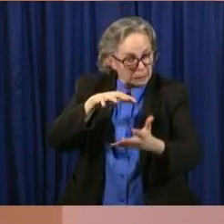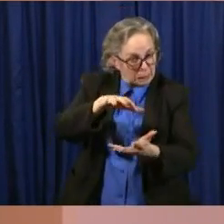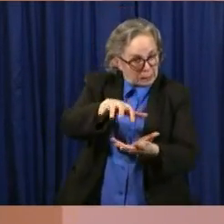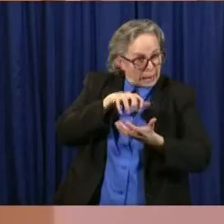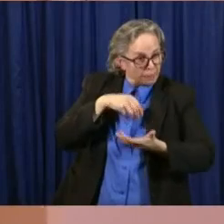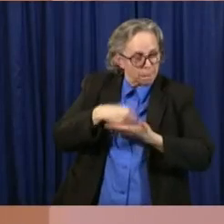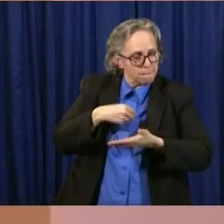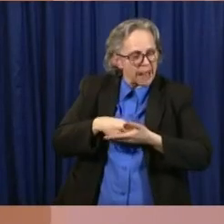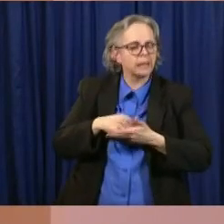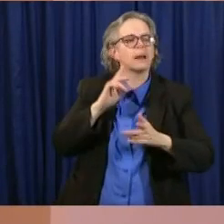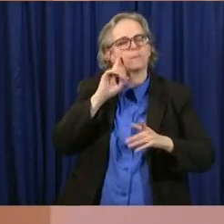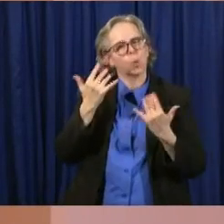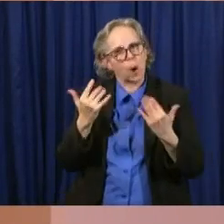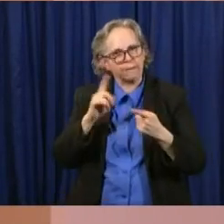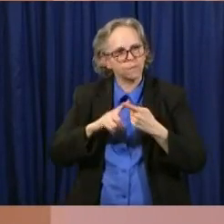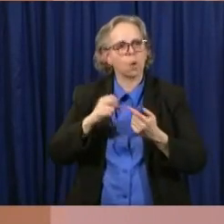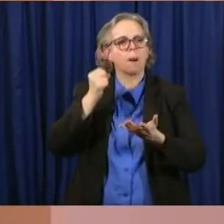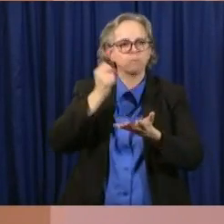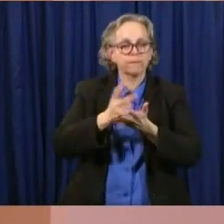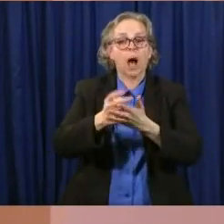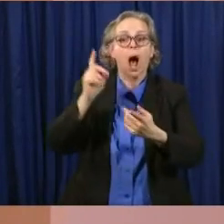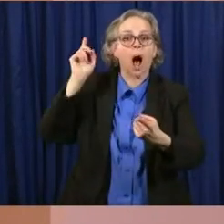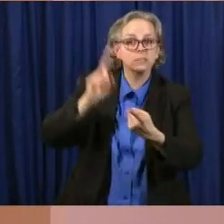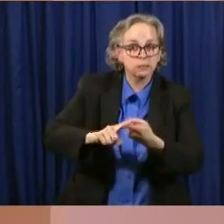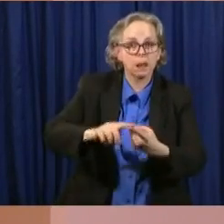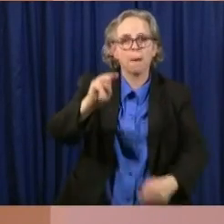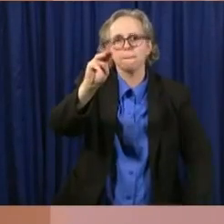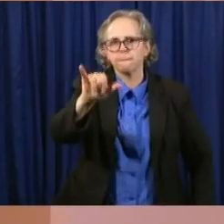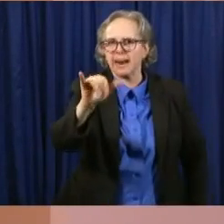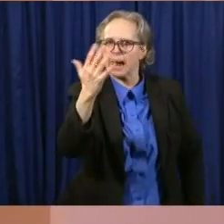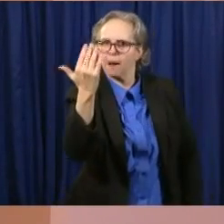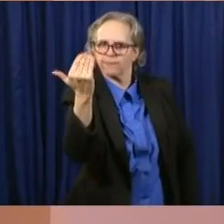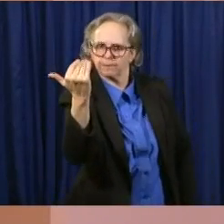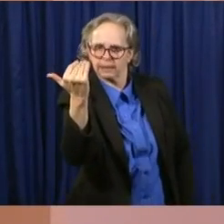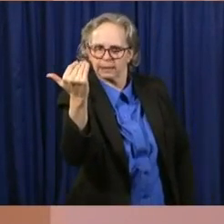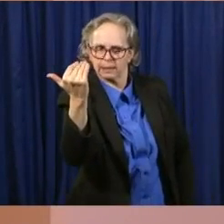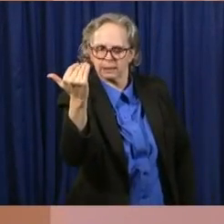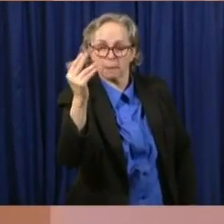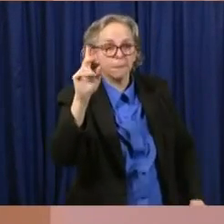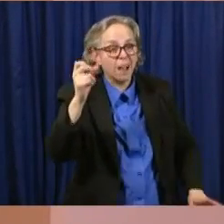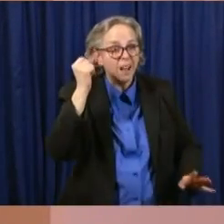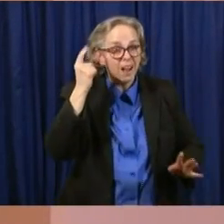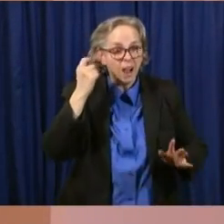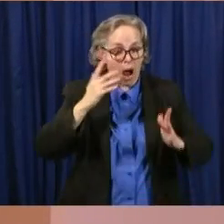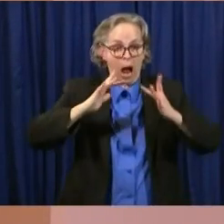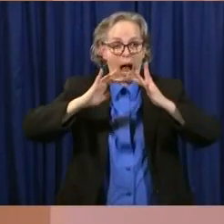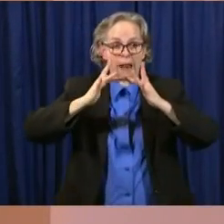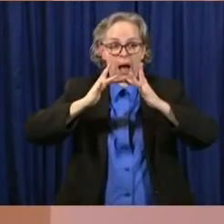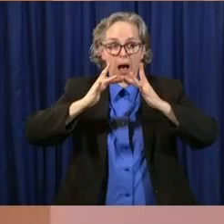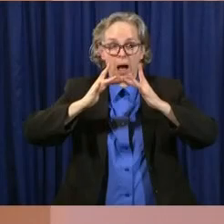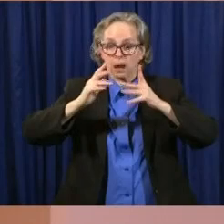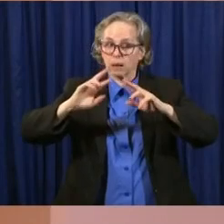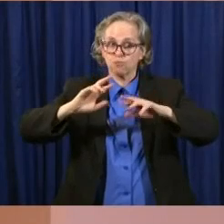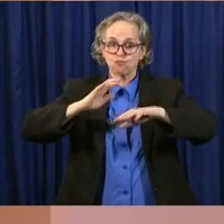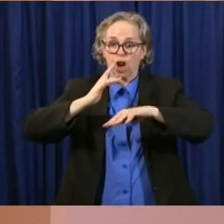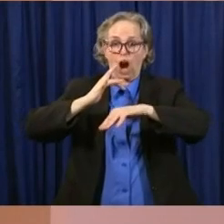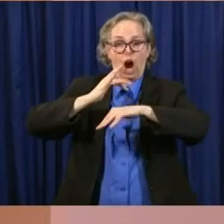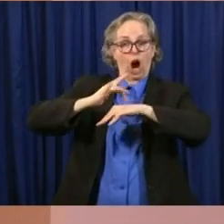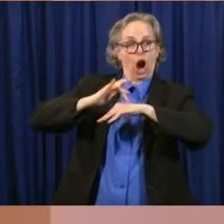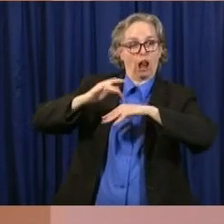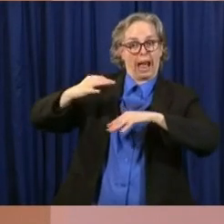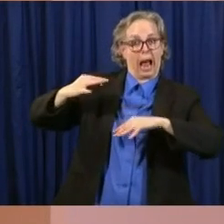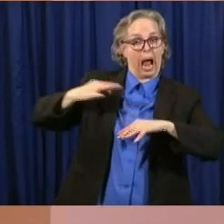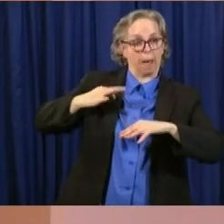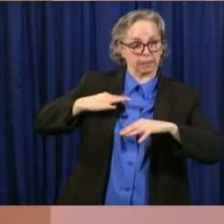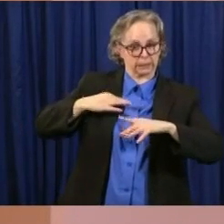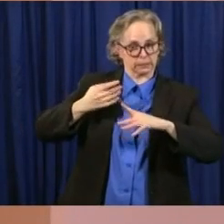next week they have promised that they will have the online early application process, uh, available. They